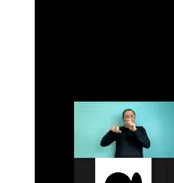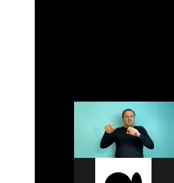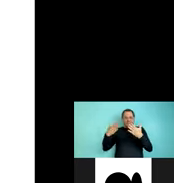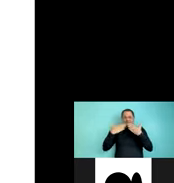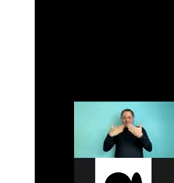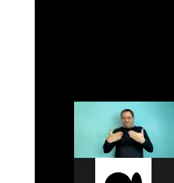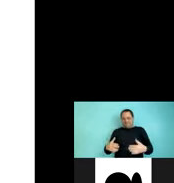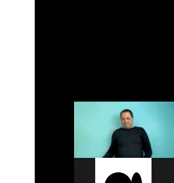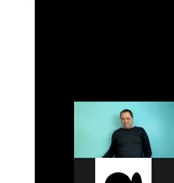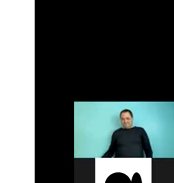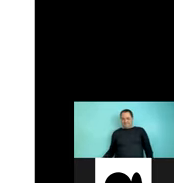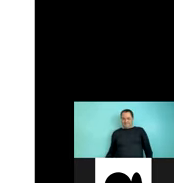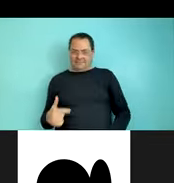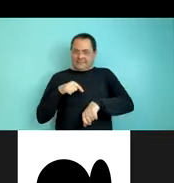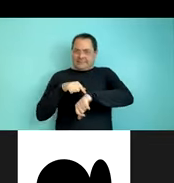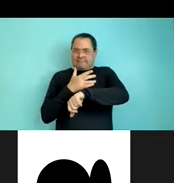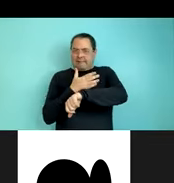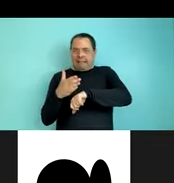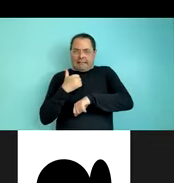And I apologize for going over time.